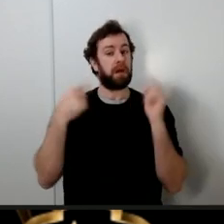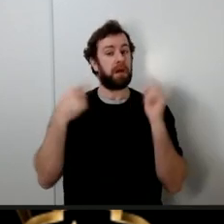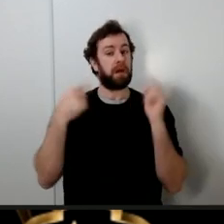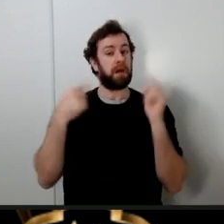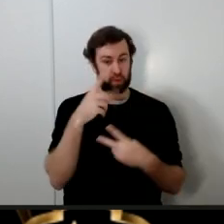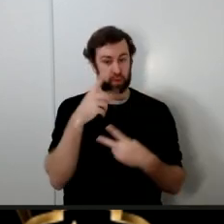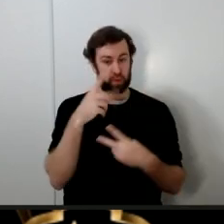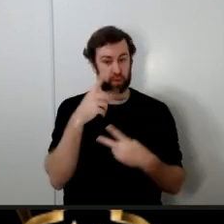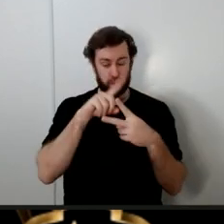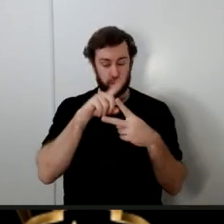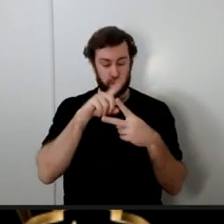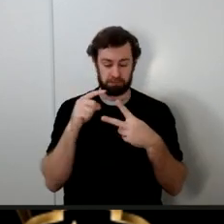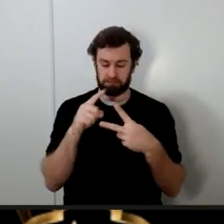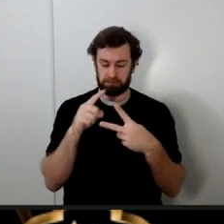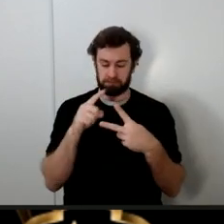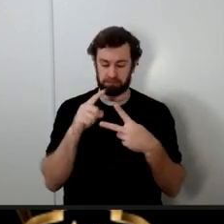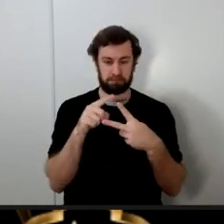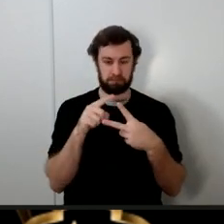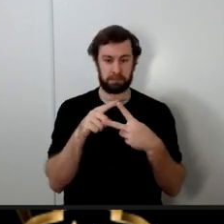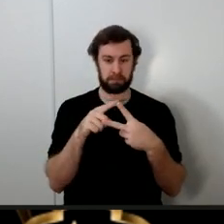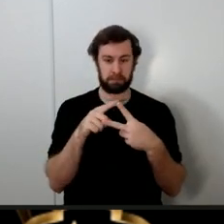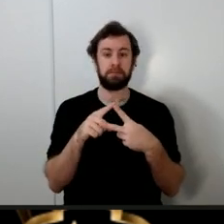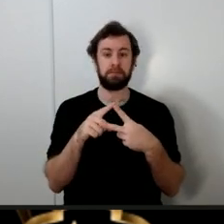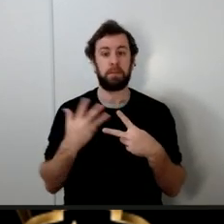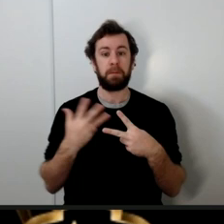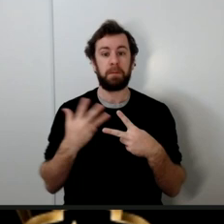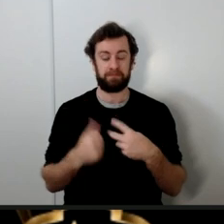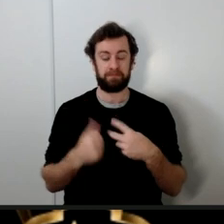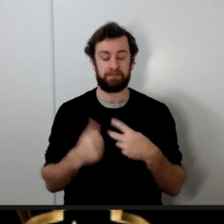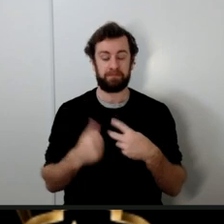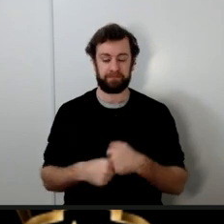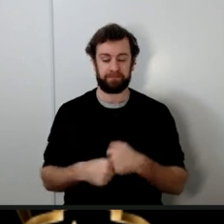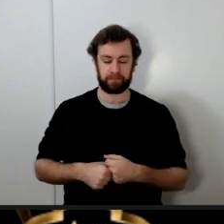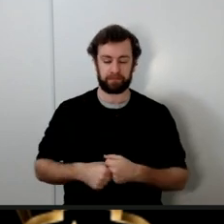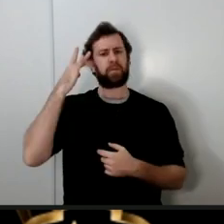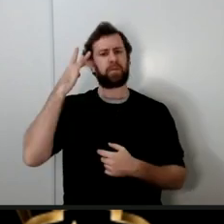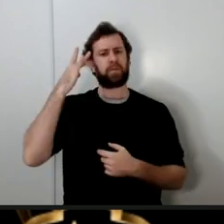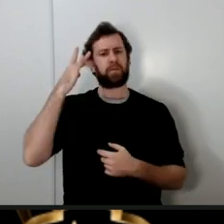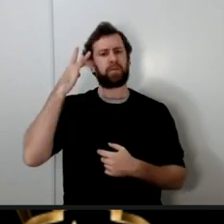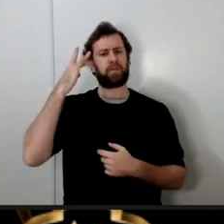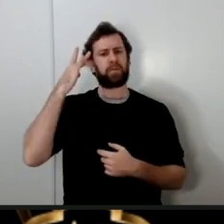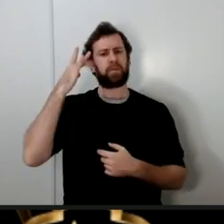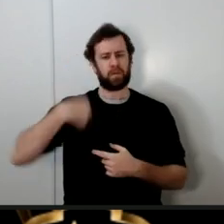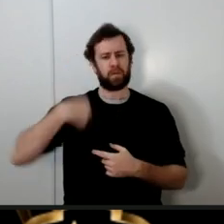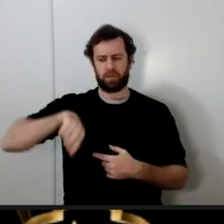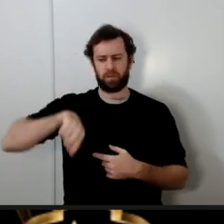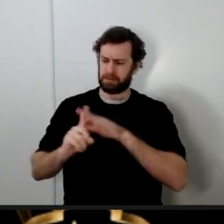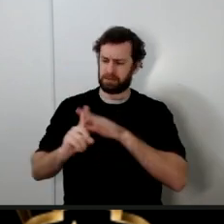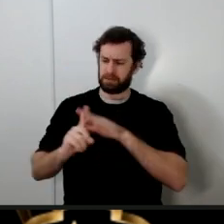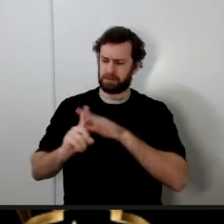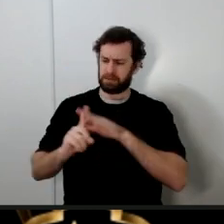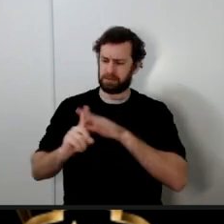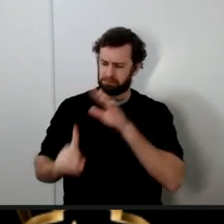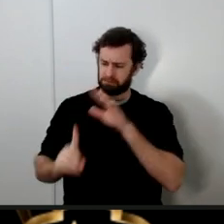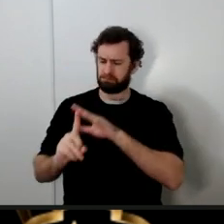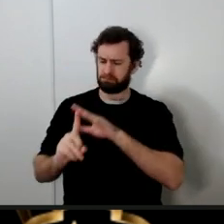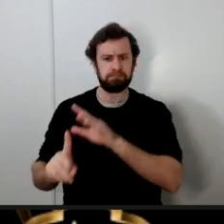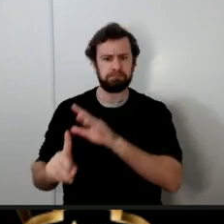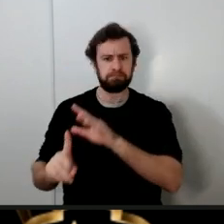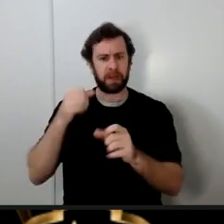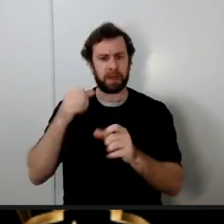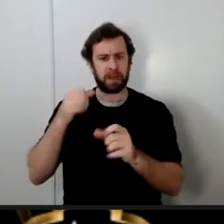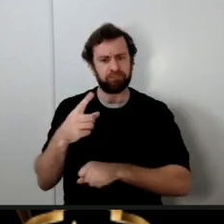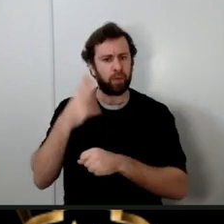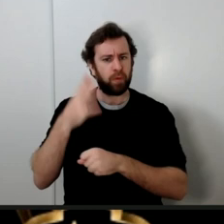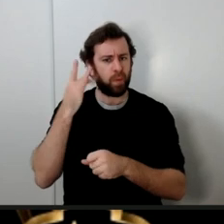why is it that we bring this incident up every single year some people object or